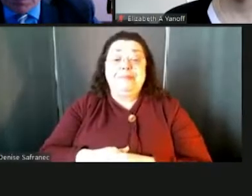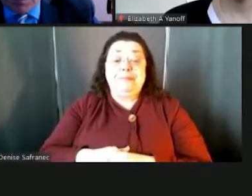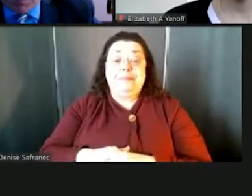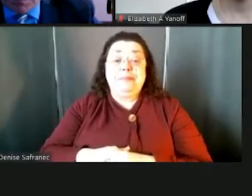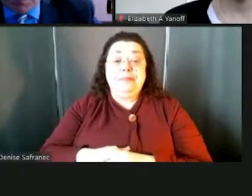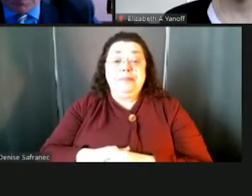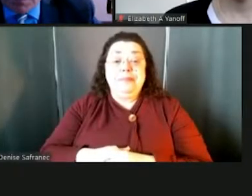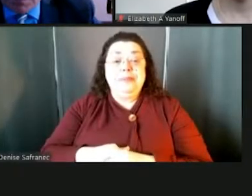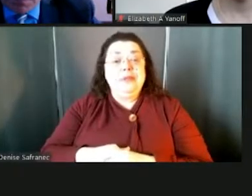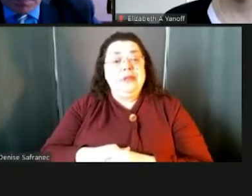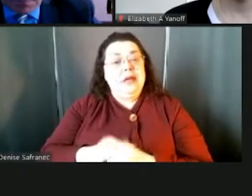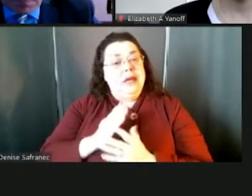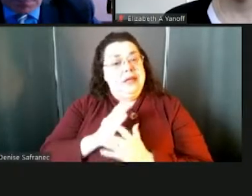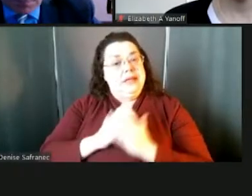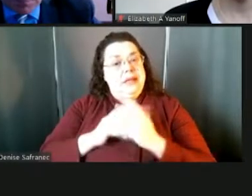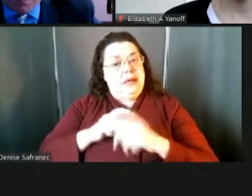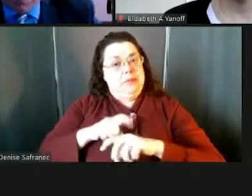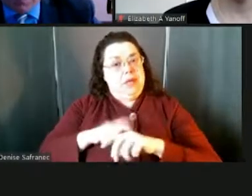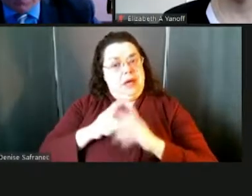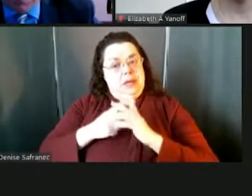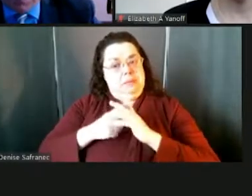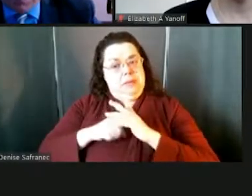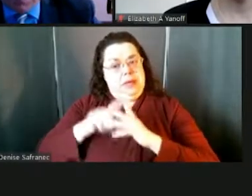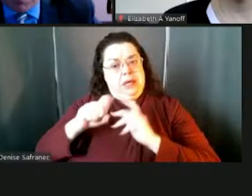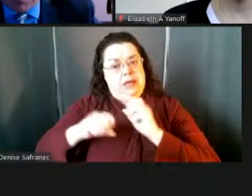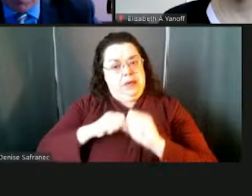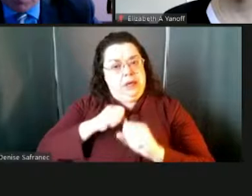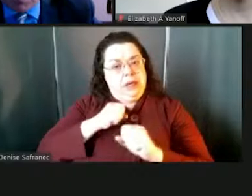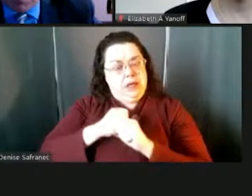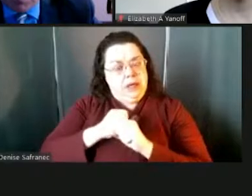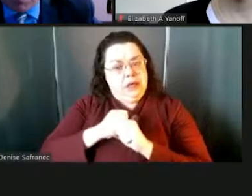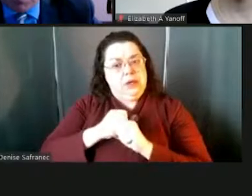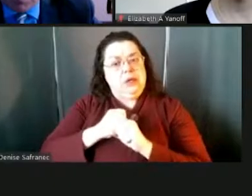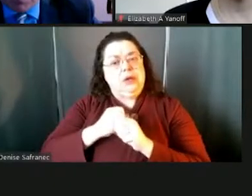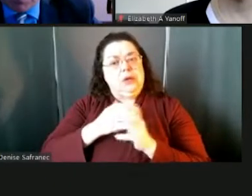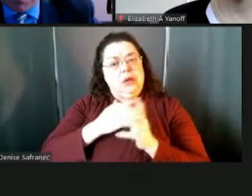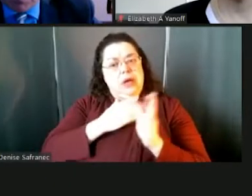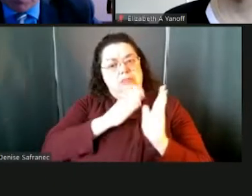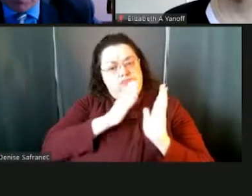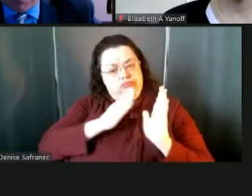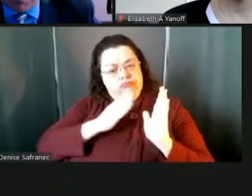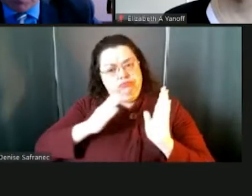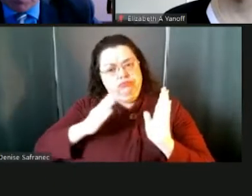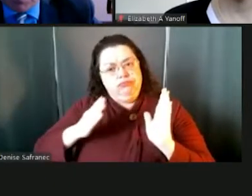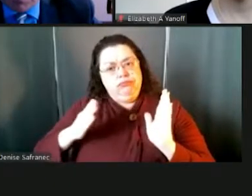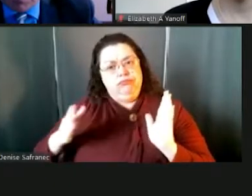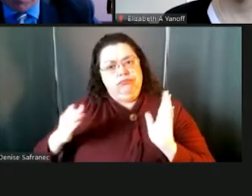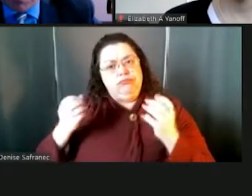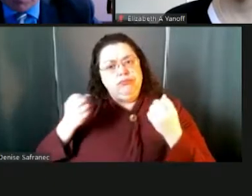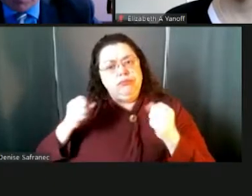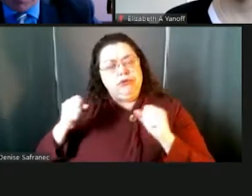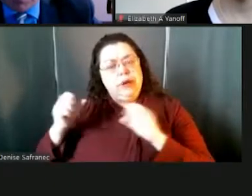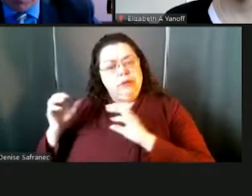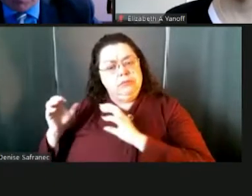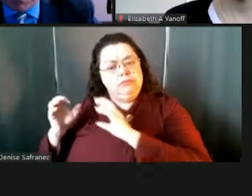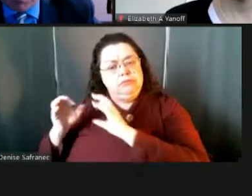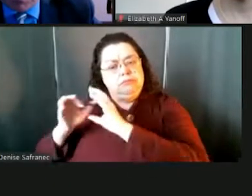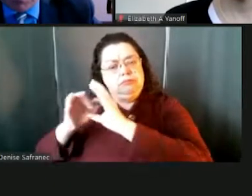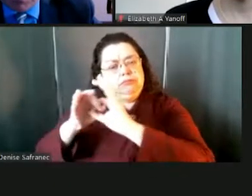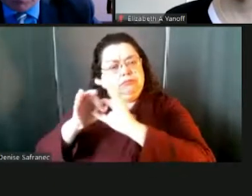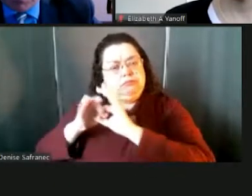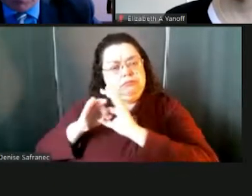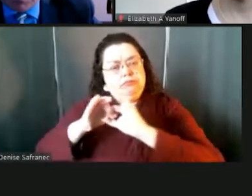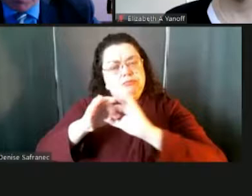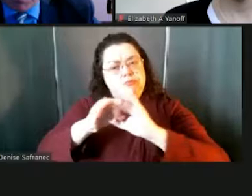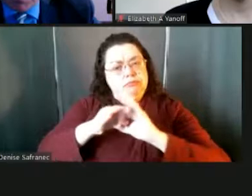some time at the beginning of the year and spend some time throughout the year, really trying to reconnect with those students, re-engage